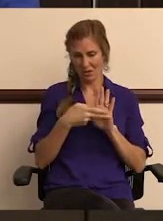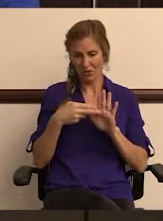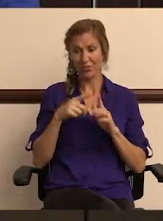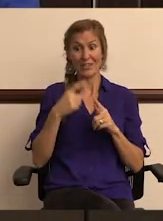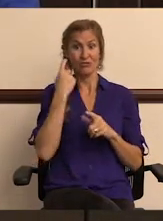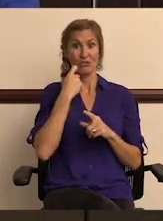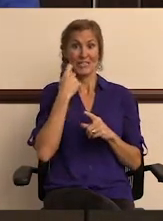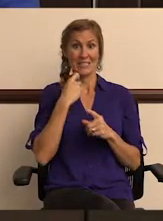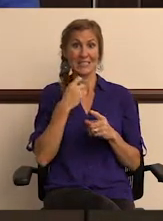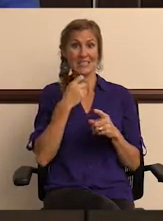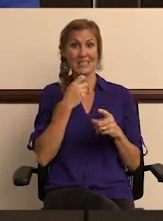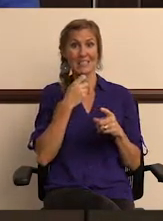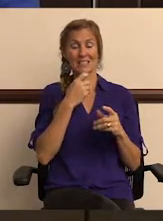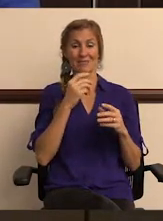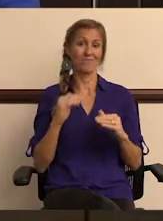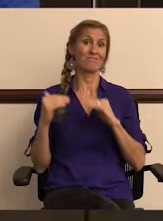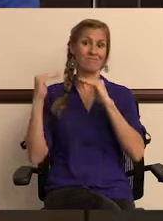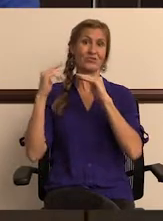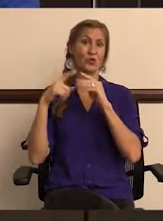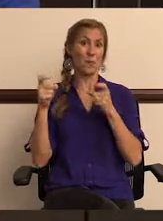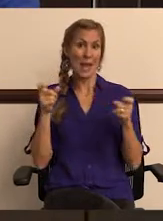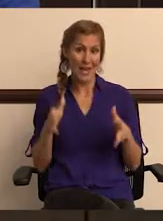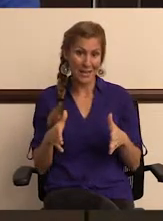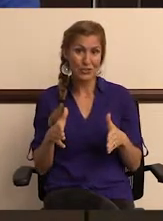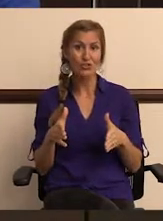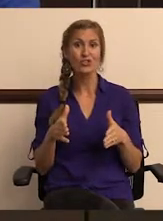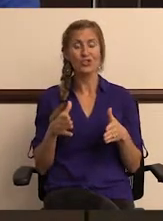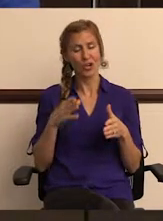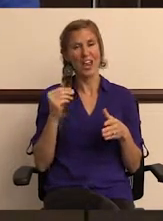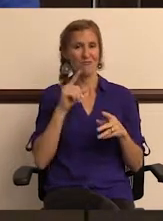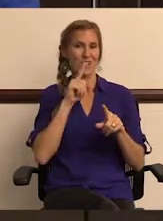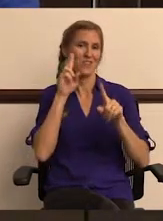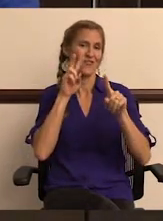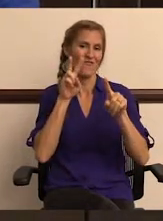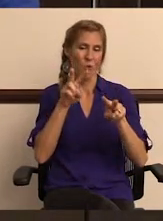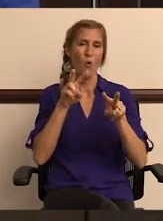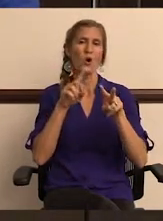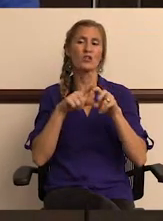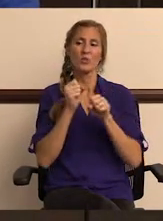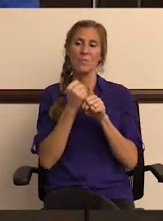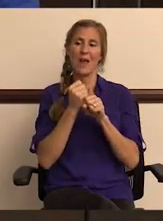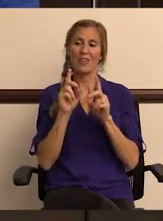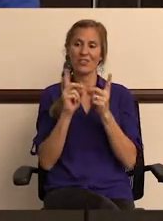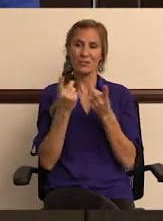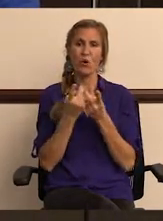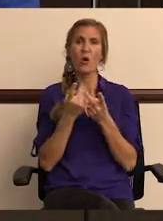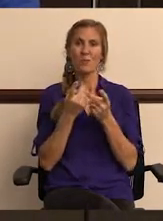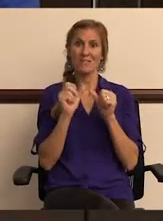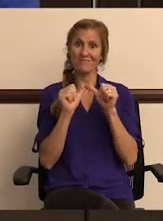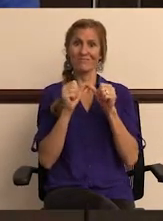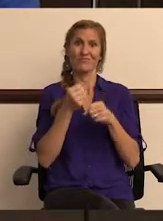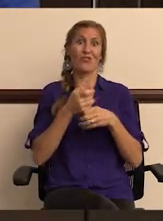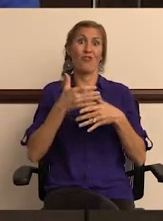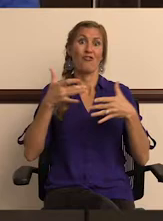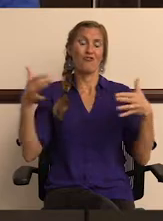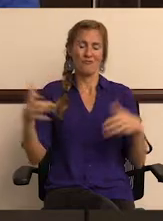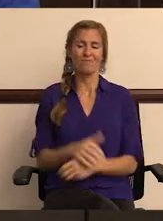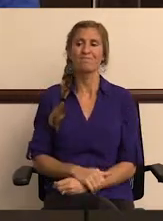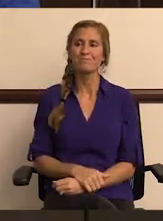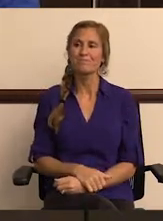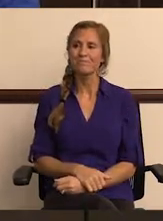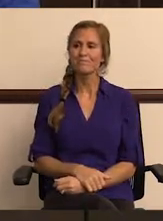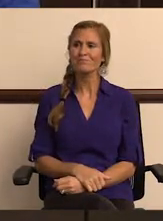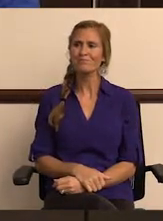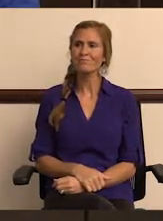you know, recently Matt promoted me to manager. And it's just looking forward to making the department continue to grow.